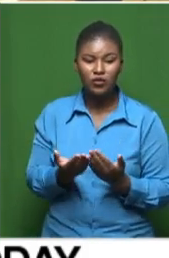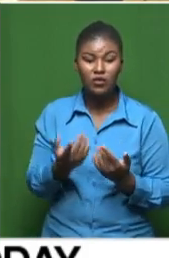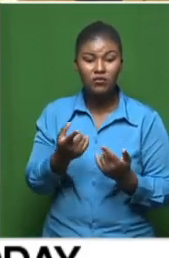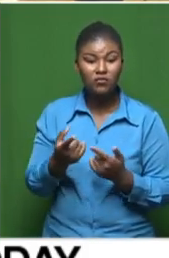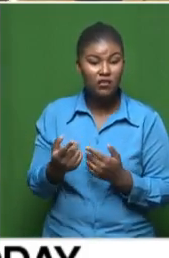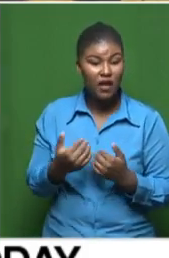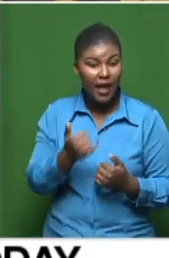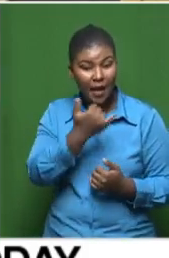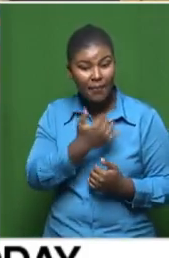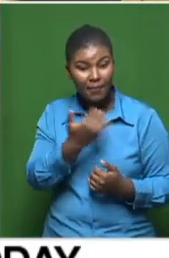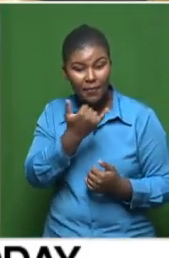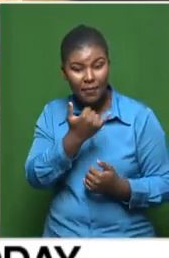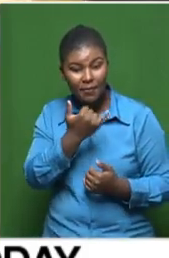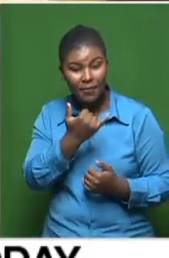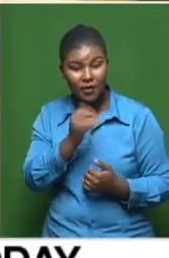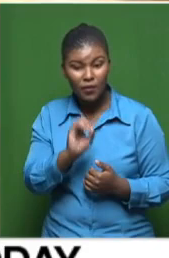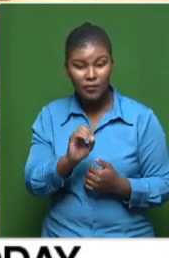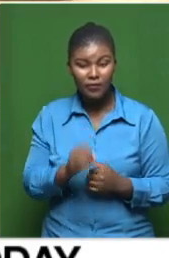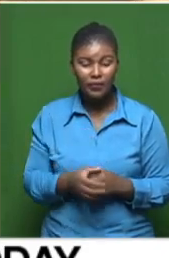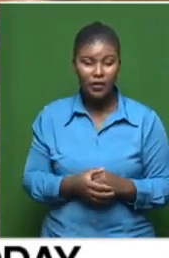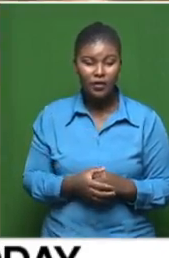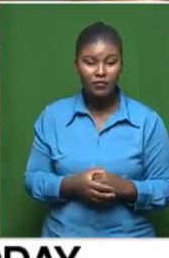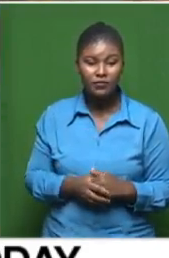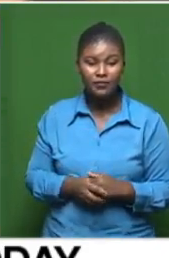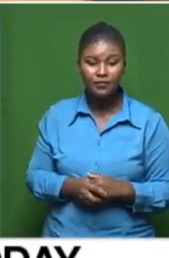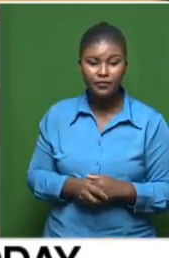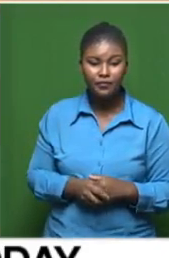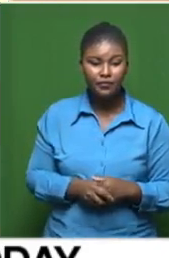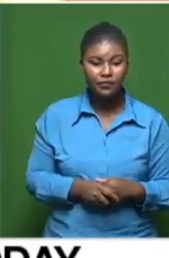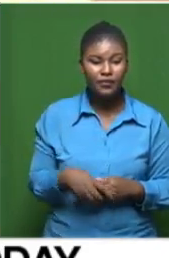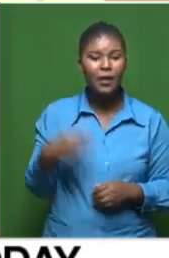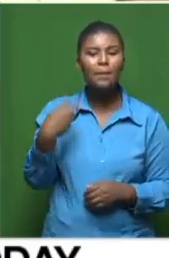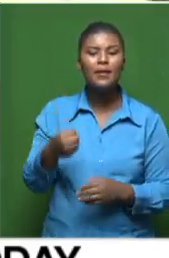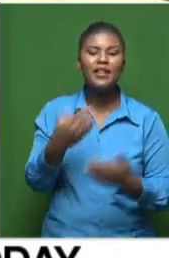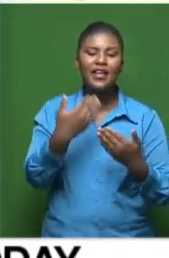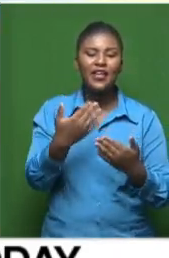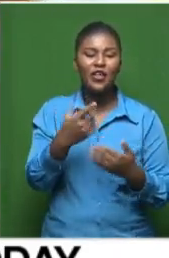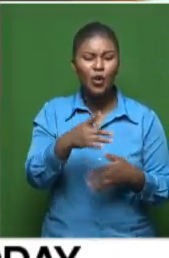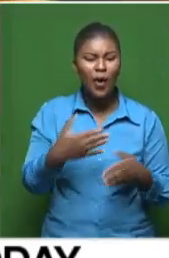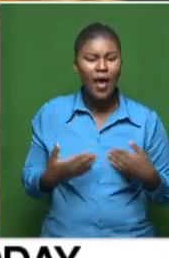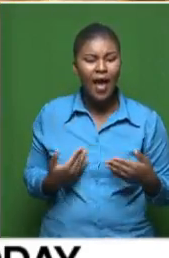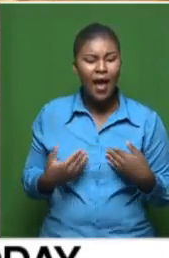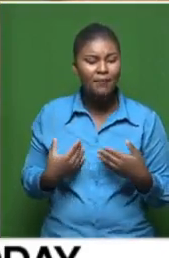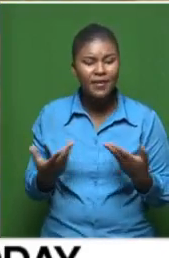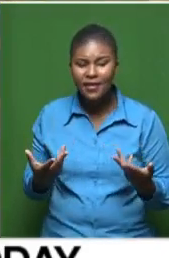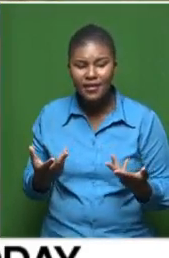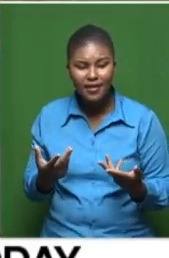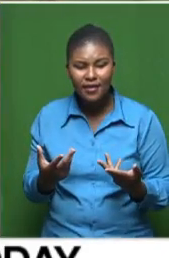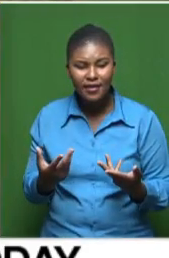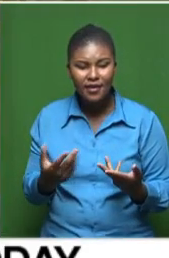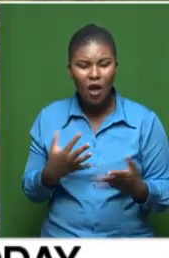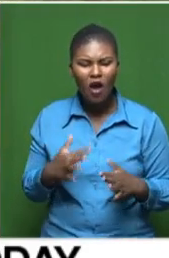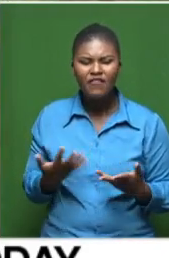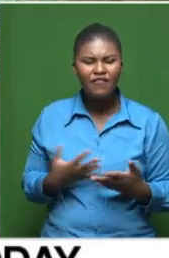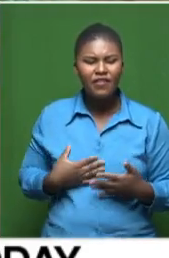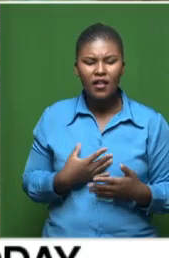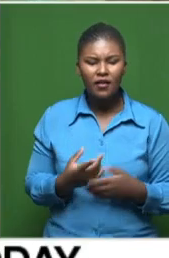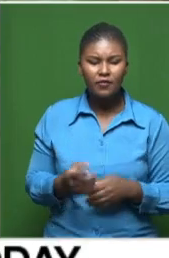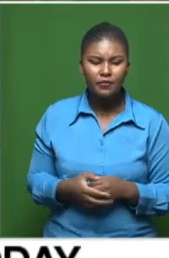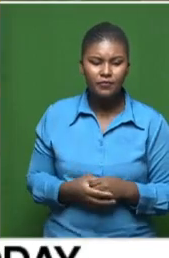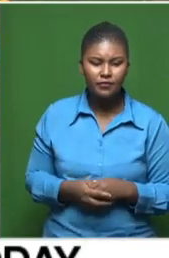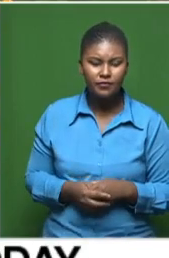is she is she happy with what she's seeing here? Minister, thank you so much. Are you happy? Good morning. Are you happy with what you're seeing? How are you feeling about this?